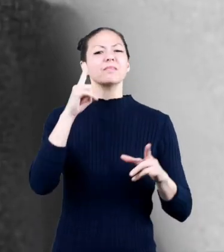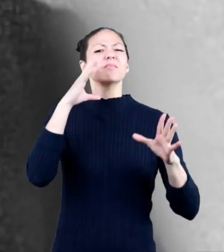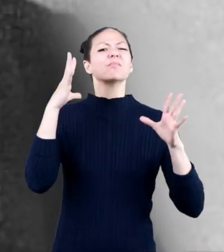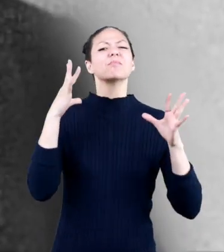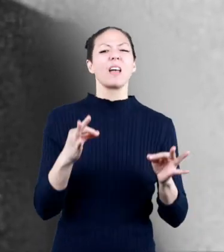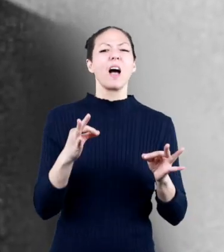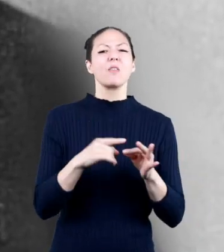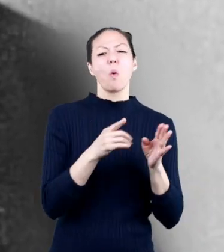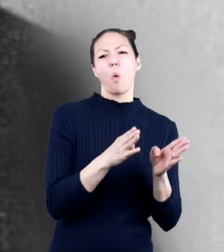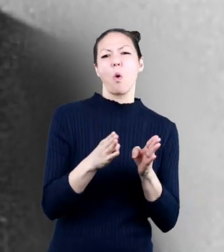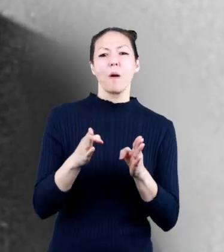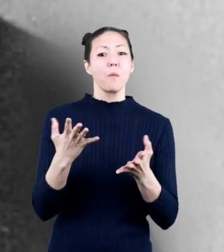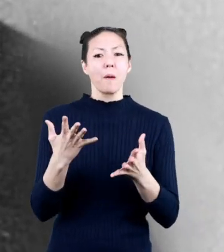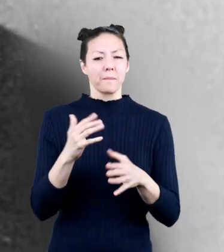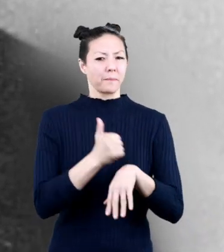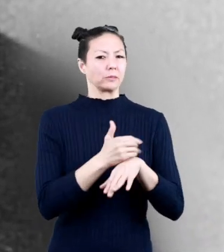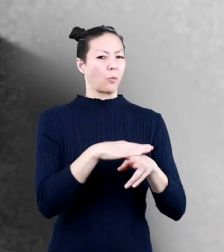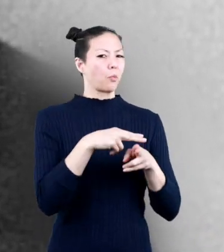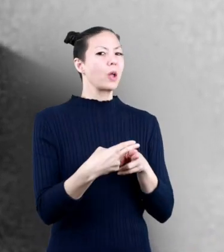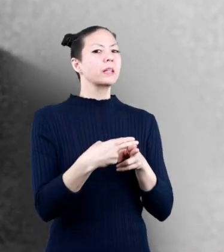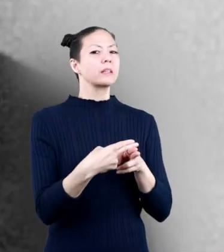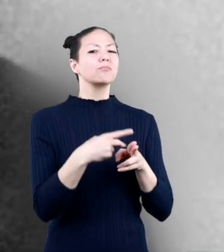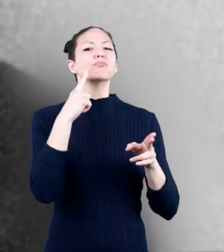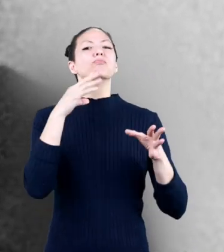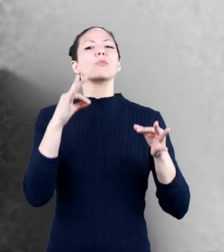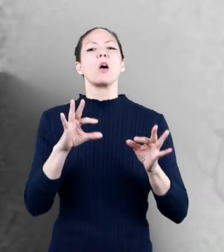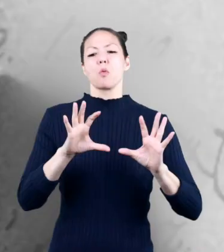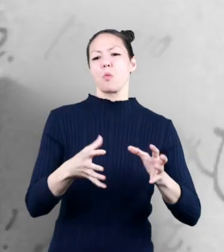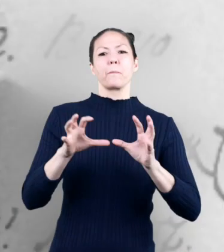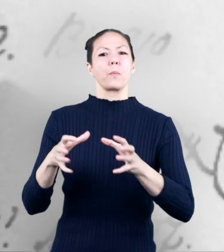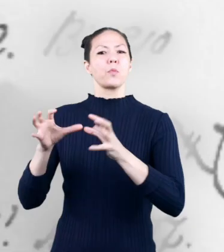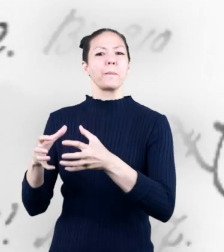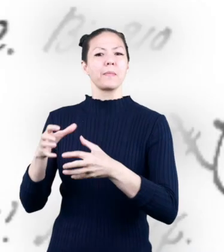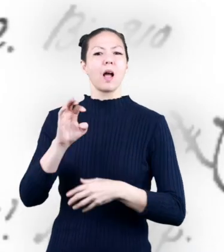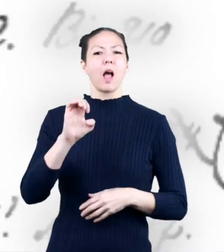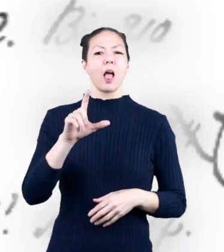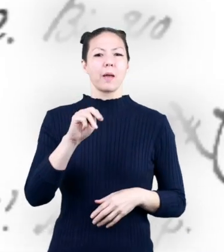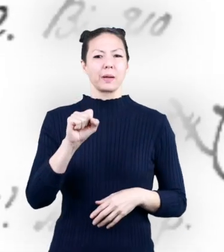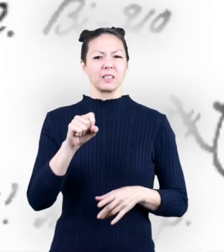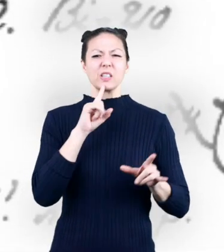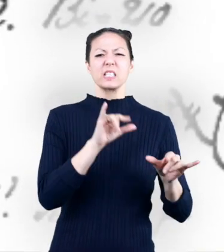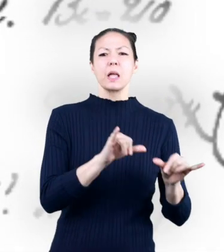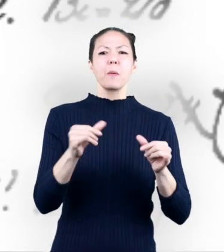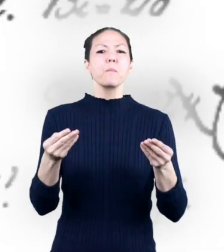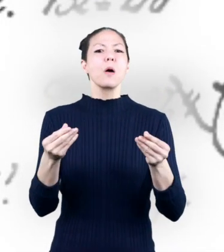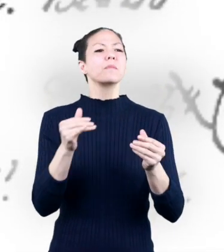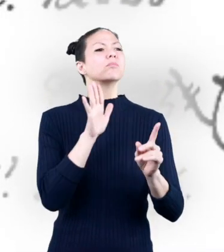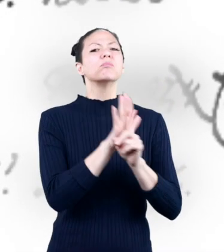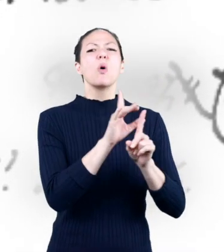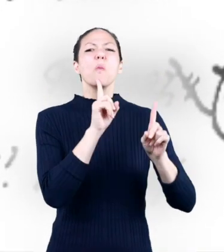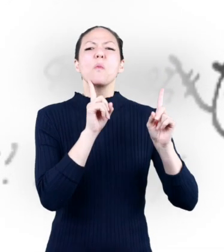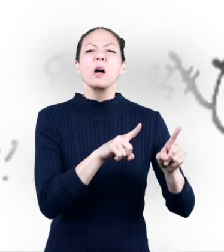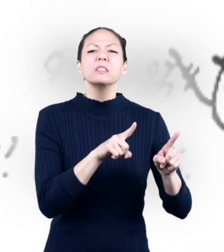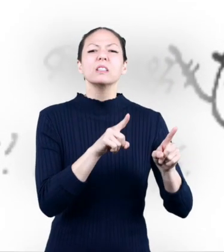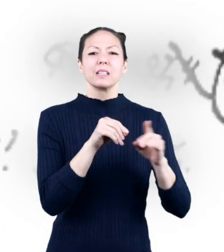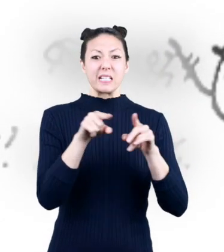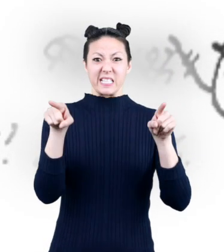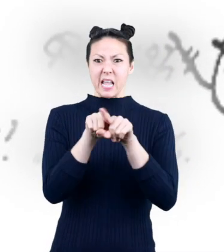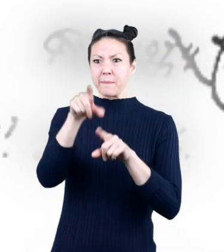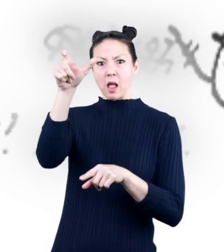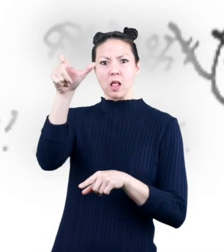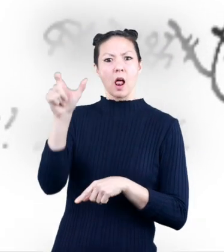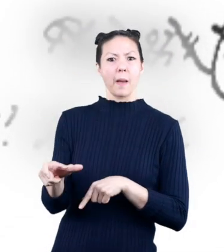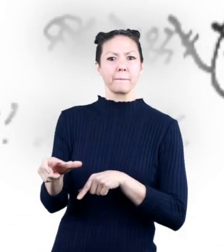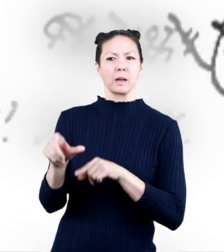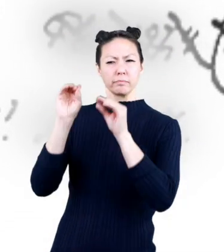decided to order them by weight he also decided to group elements with similar properties or reactions in the